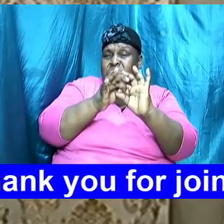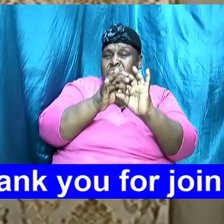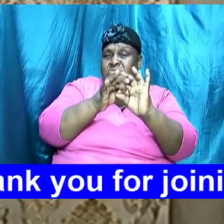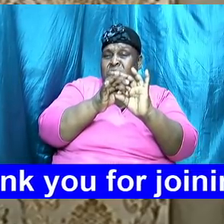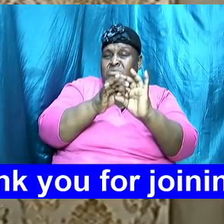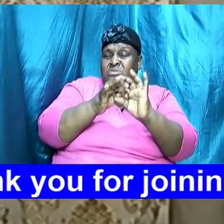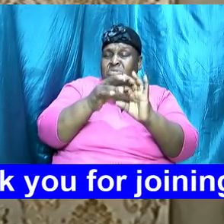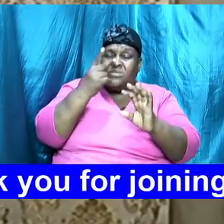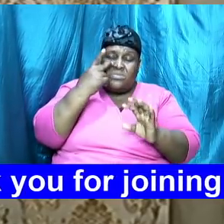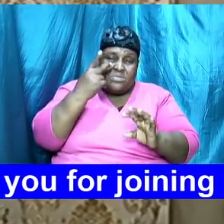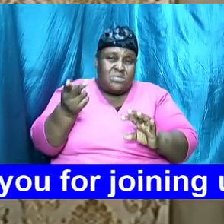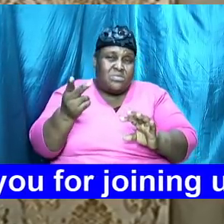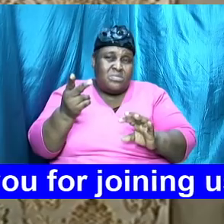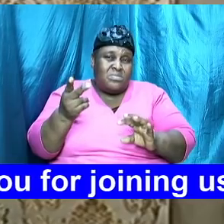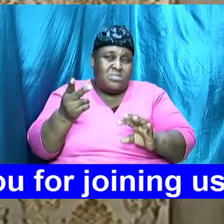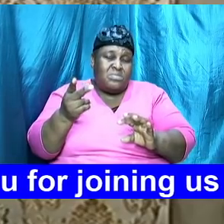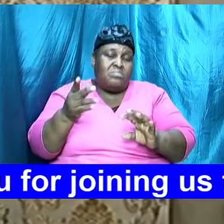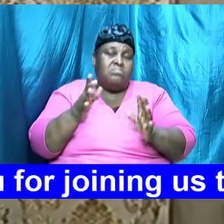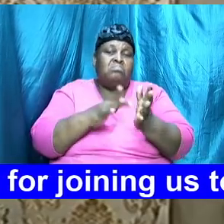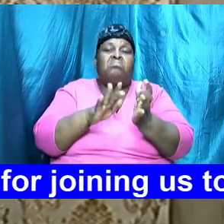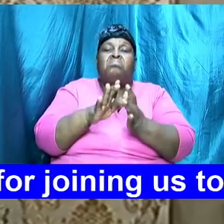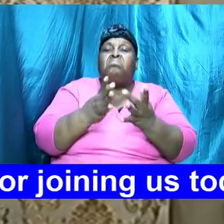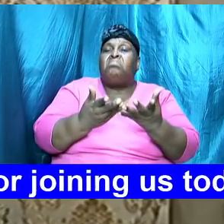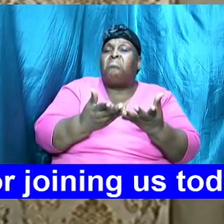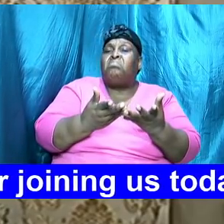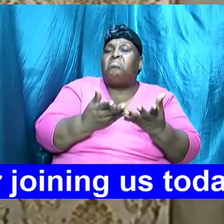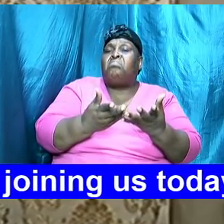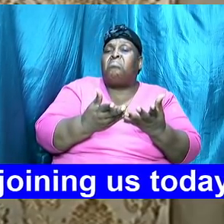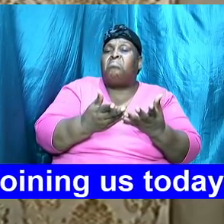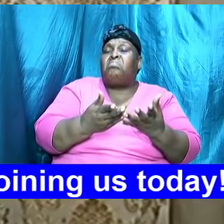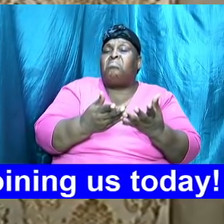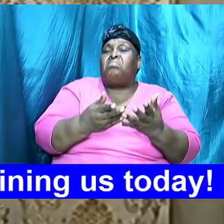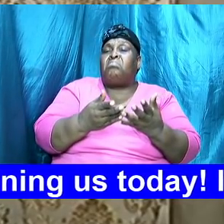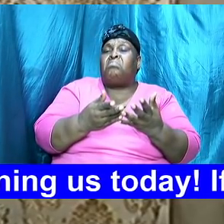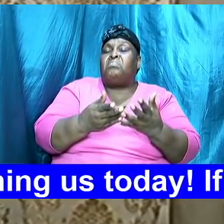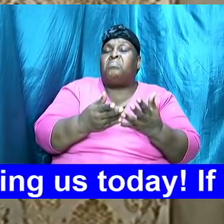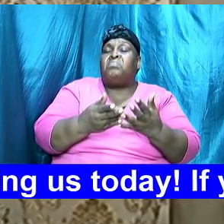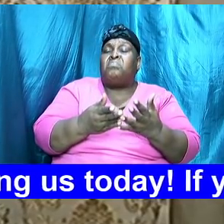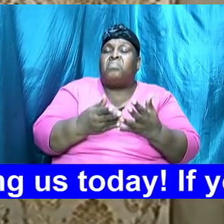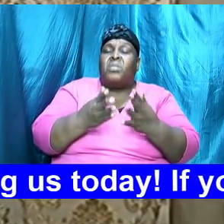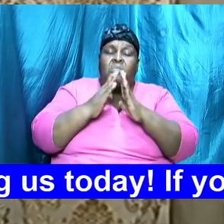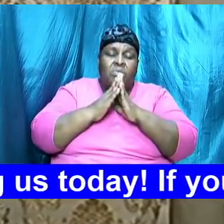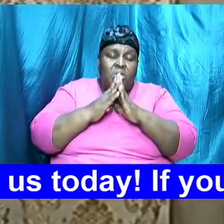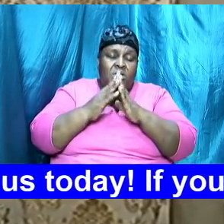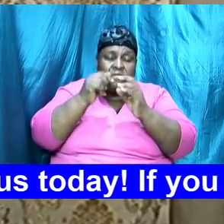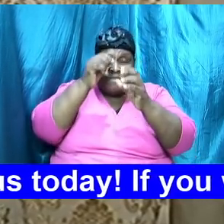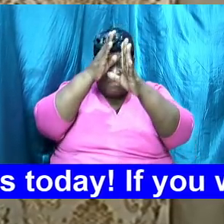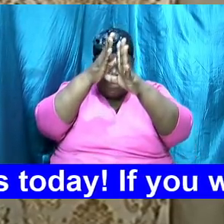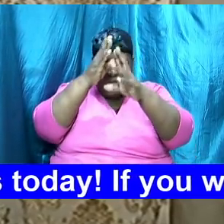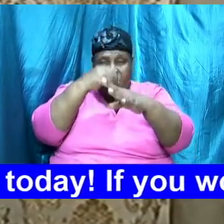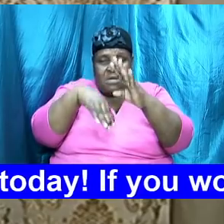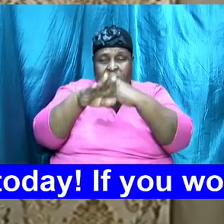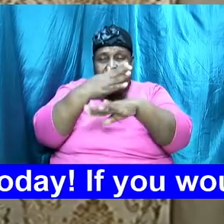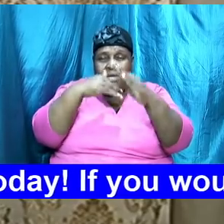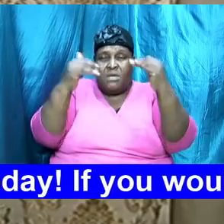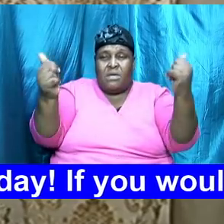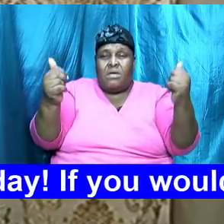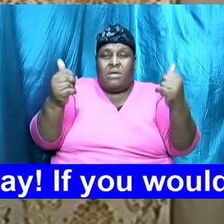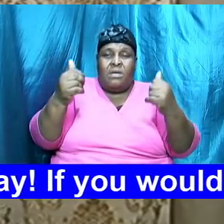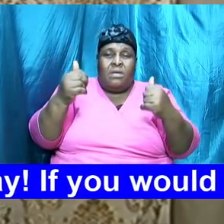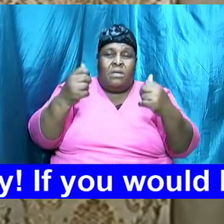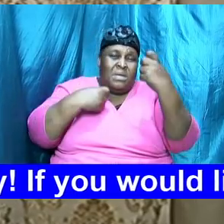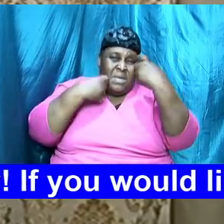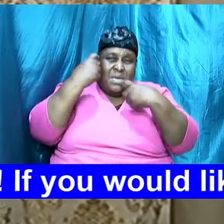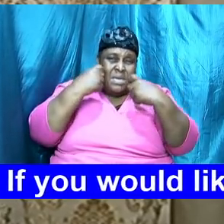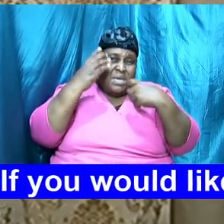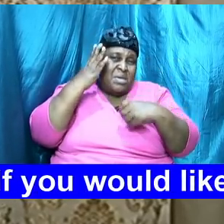look from the Bible a biblical view I pray father in heaven that you will impress these